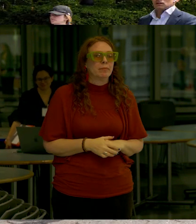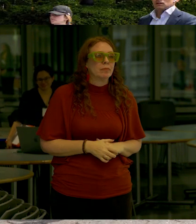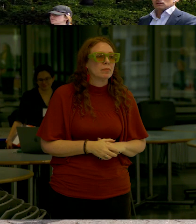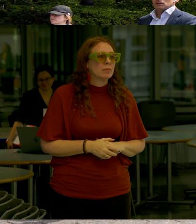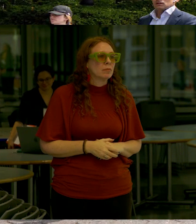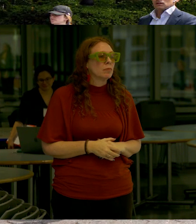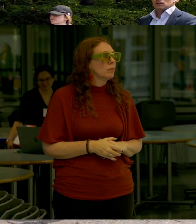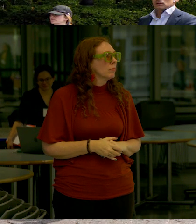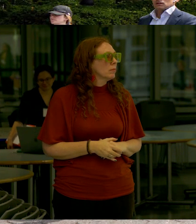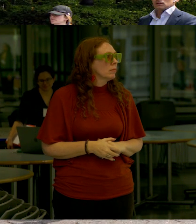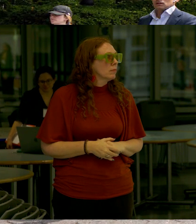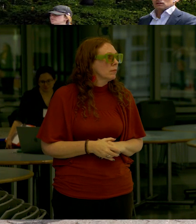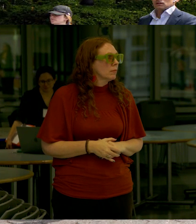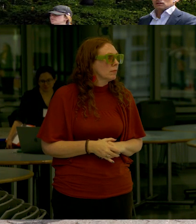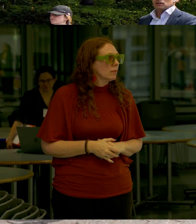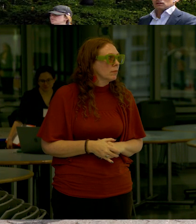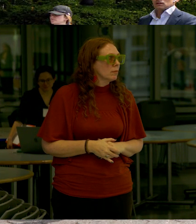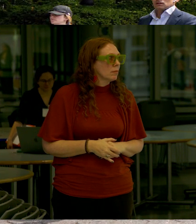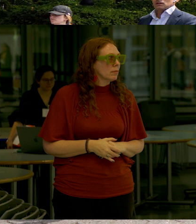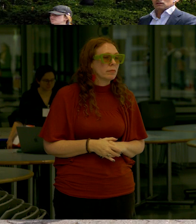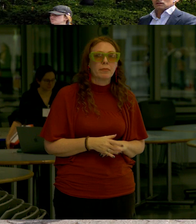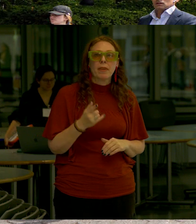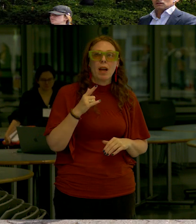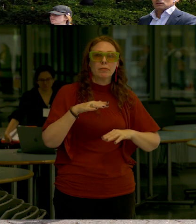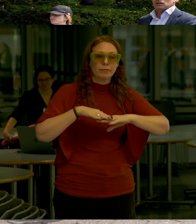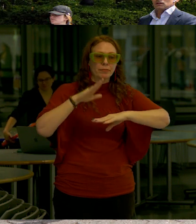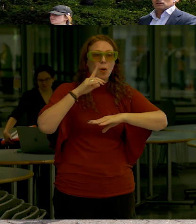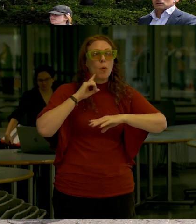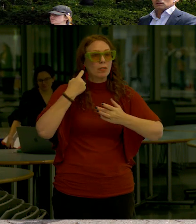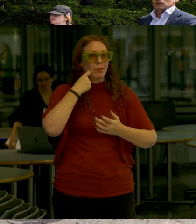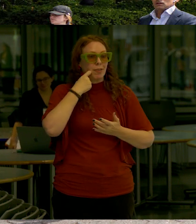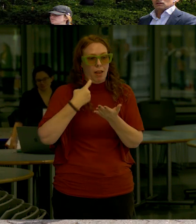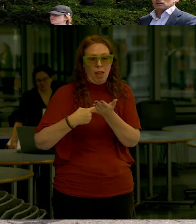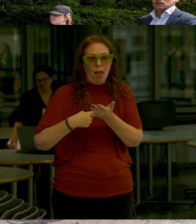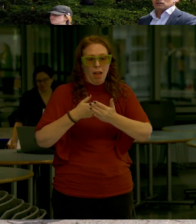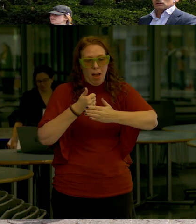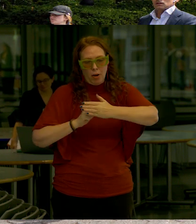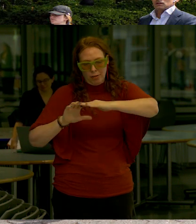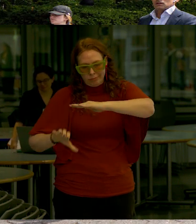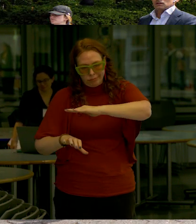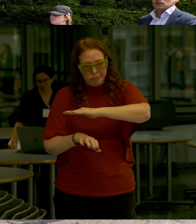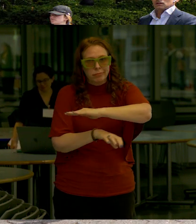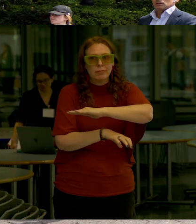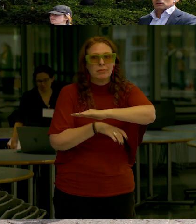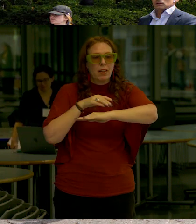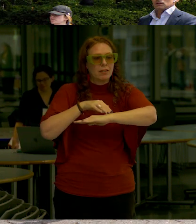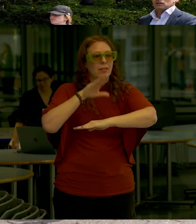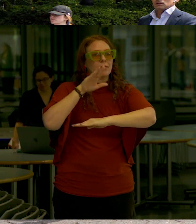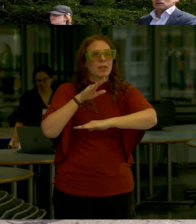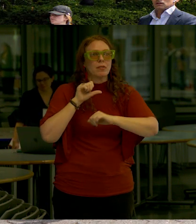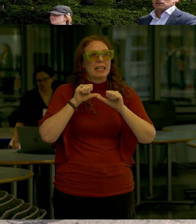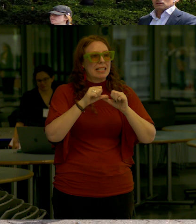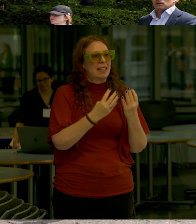so here's the surface and all that what I just discussed is underneath this now right so there's the existing retaining wall